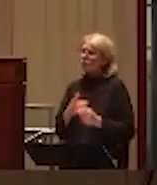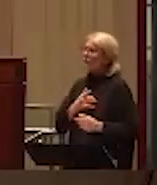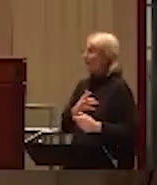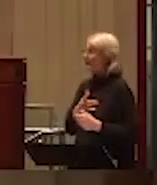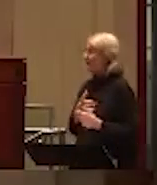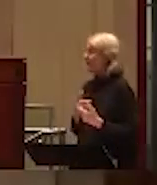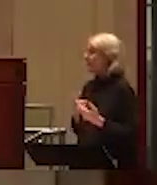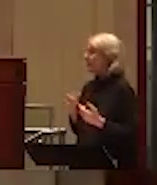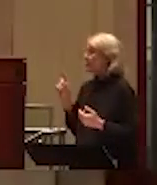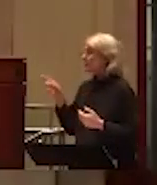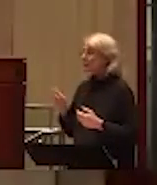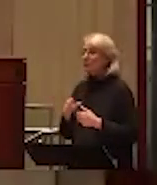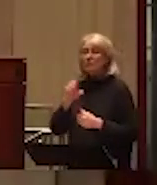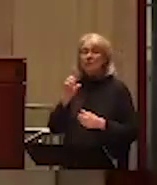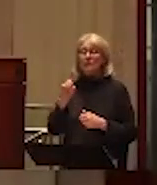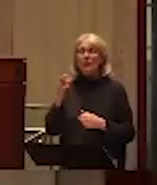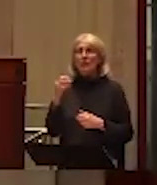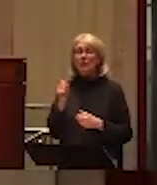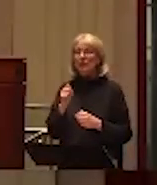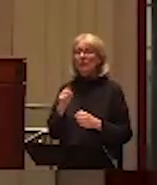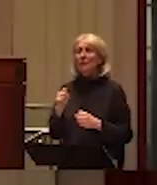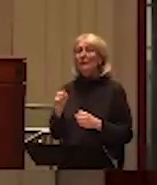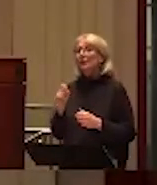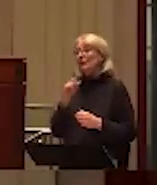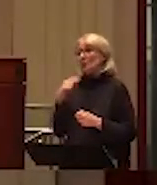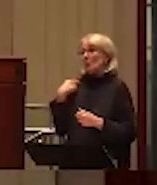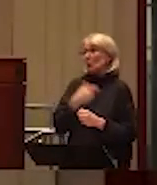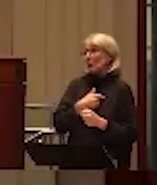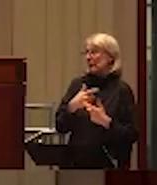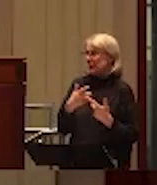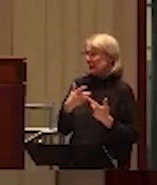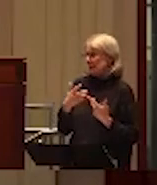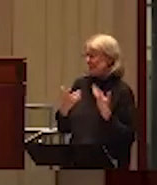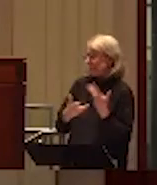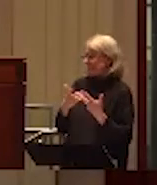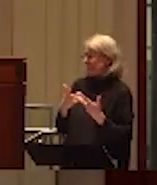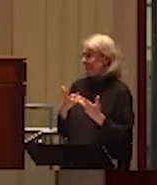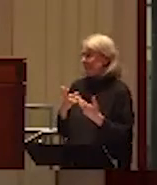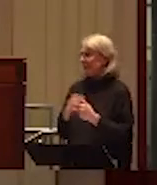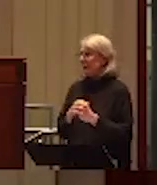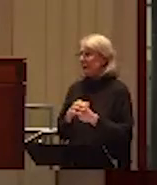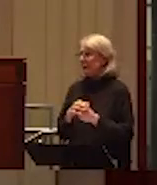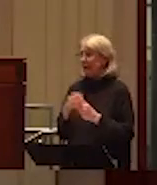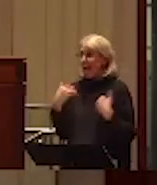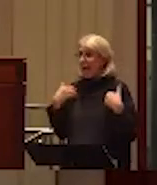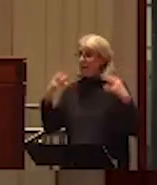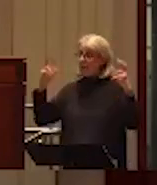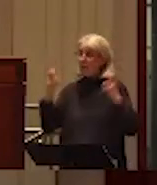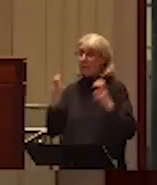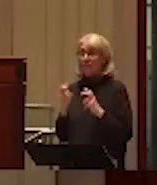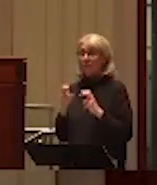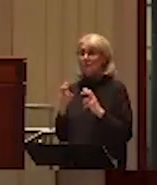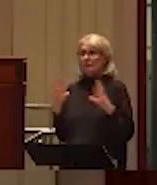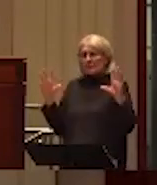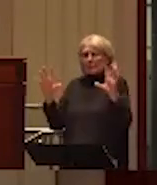of almost gets into that philosophical question of collective guilt, and whether collective guilt is a real thing that